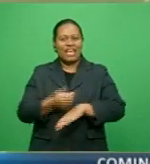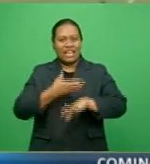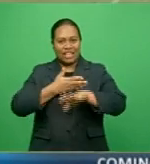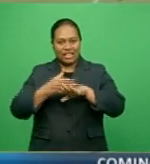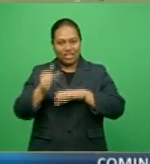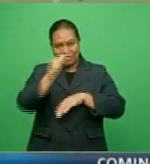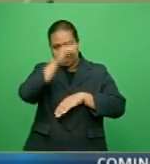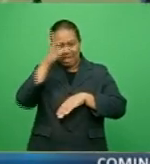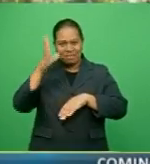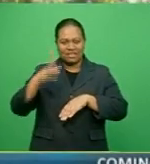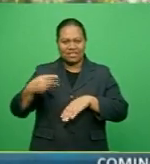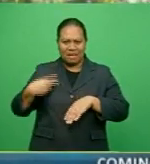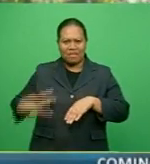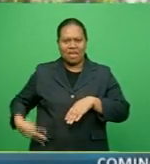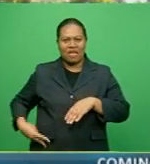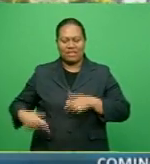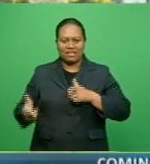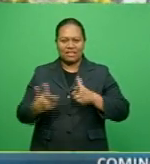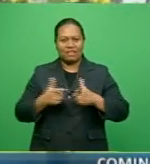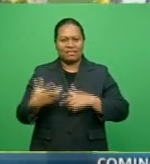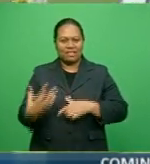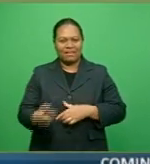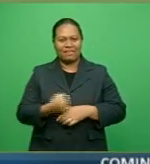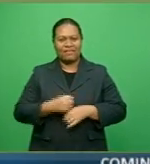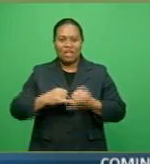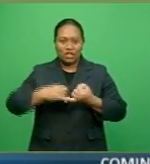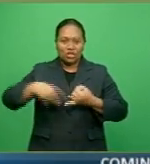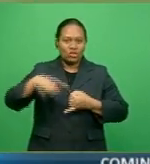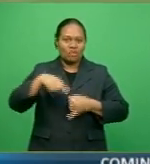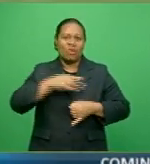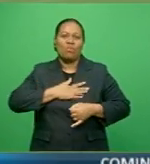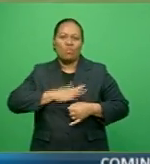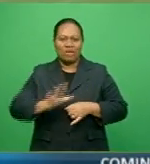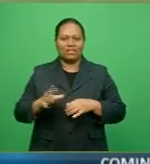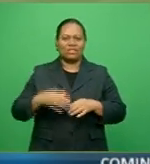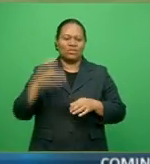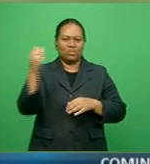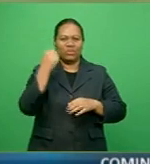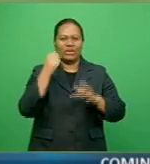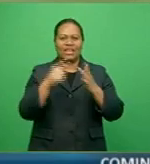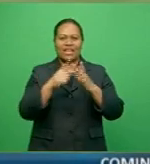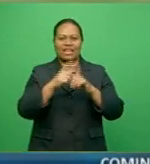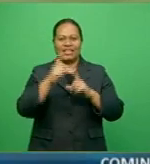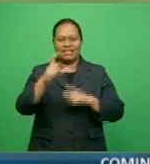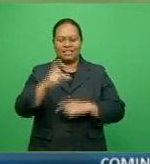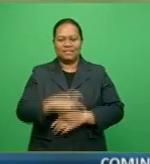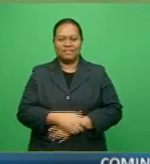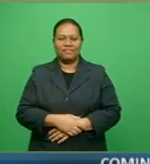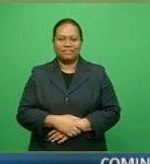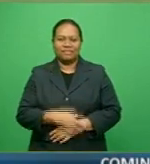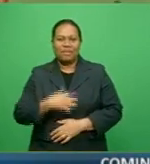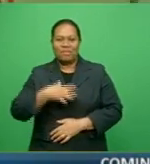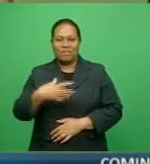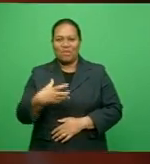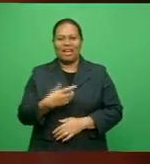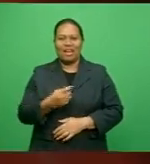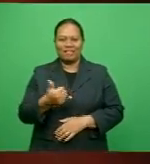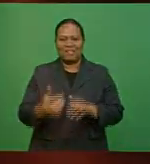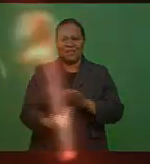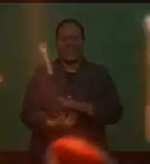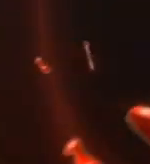New star is born at Murray's 7th and Suva out to end six-year IDC drought. This and more coming up.